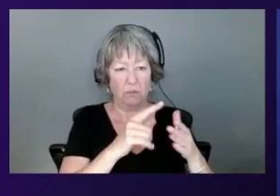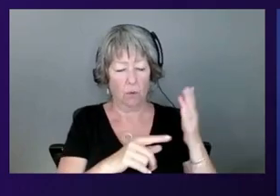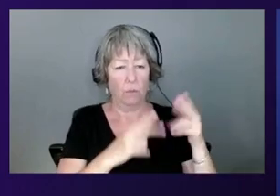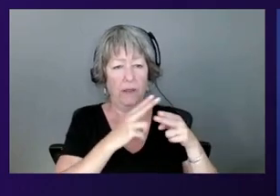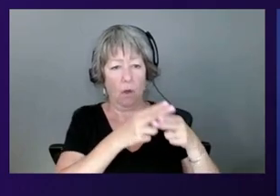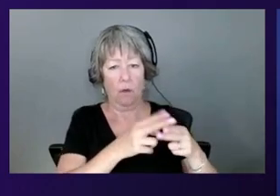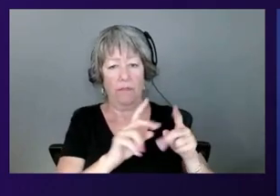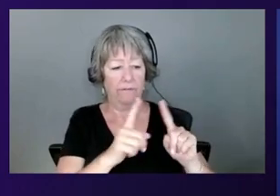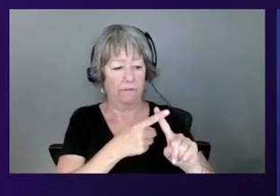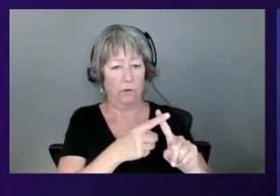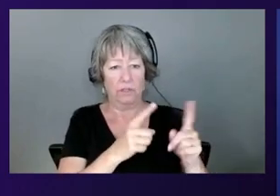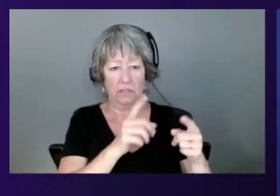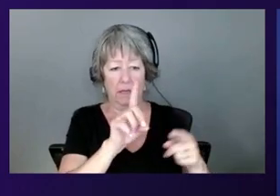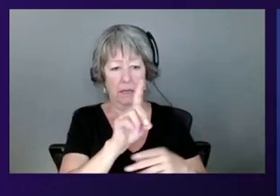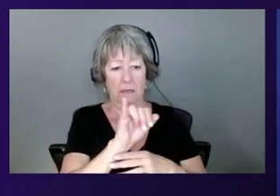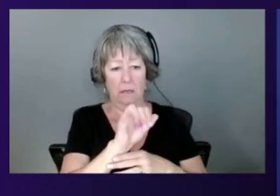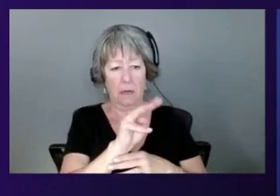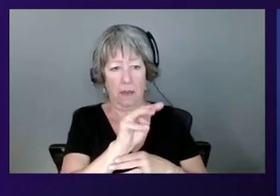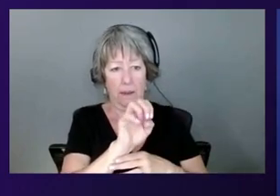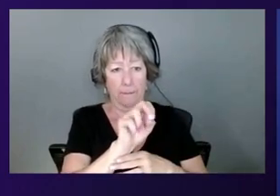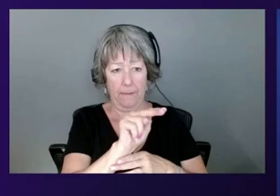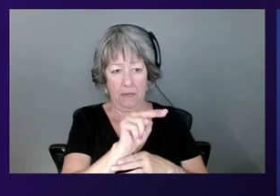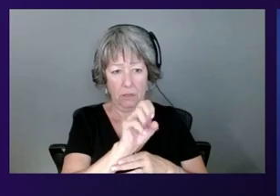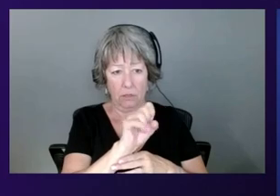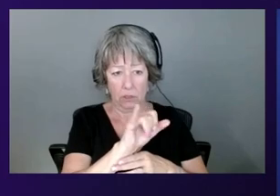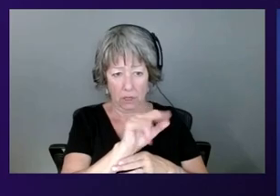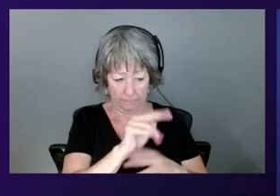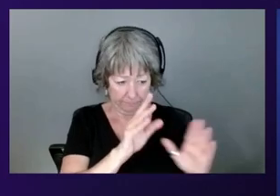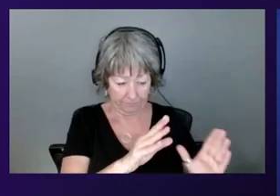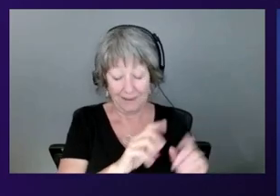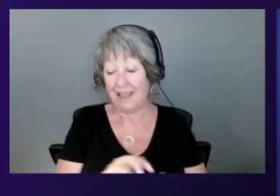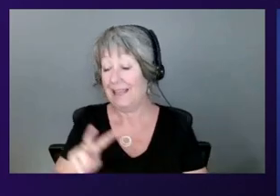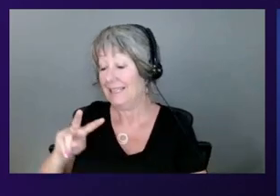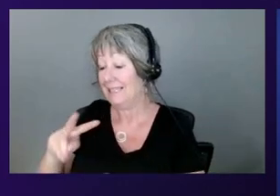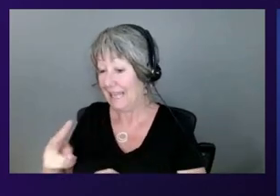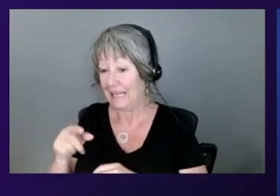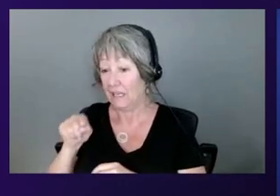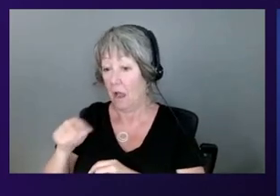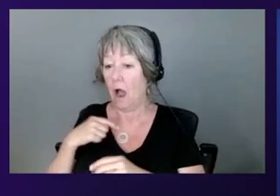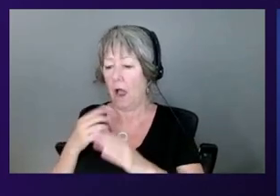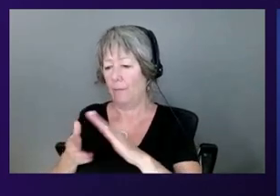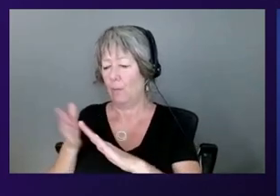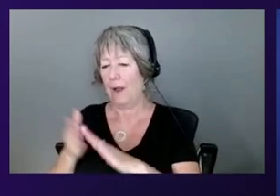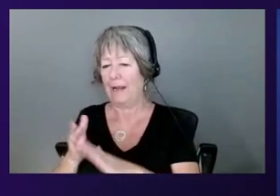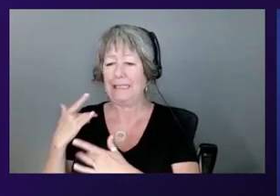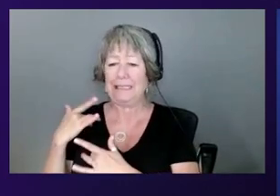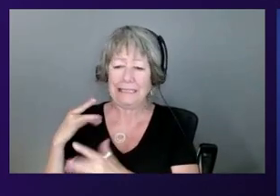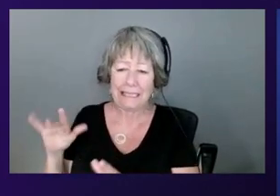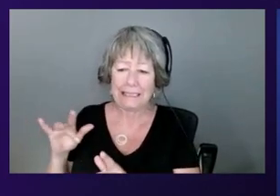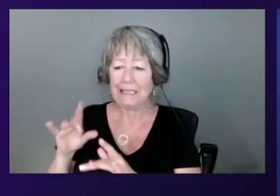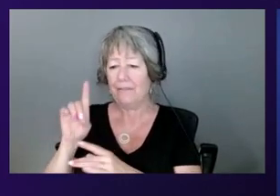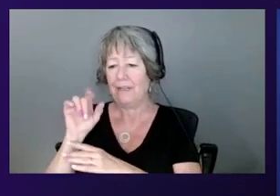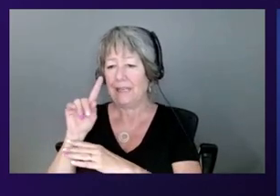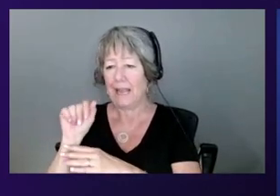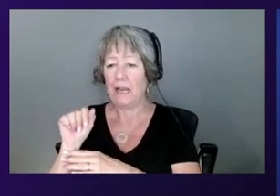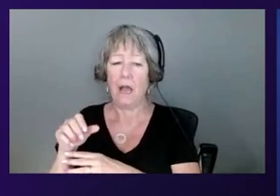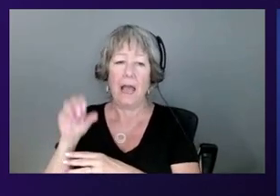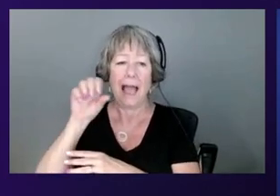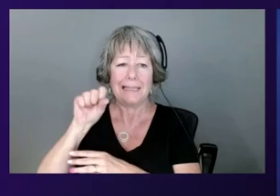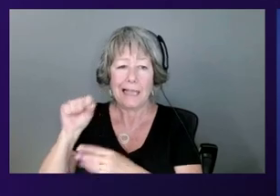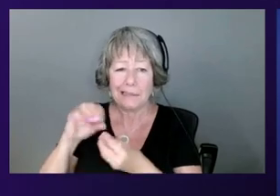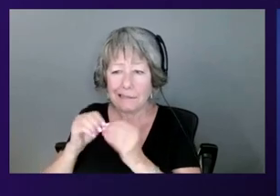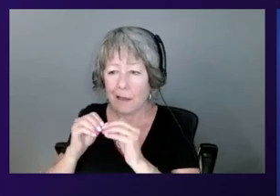and then the second dimension is, you know, I'm running super sensitive data like social security numbers, financial data,